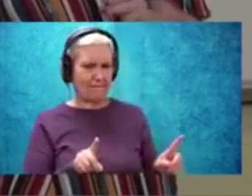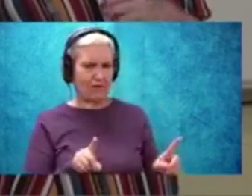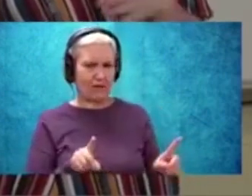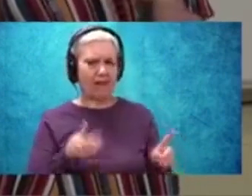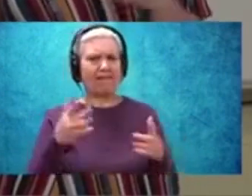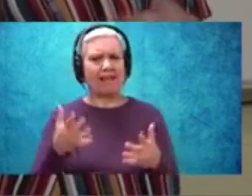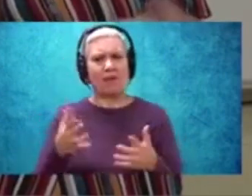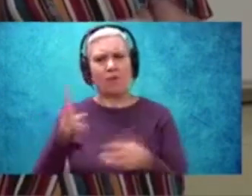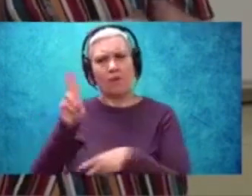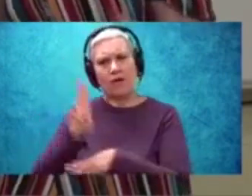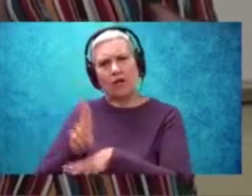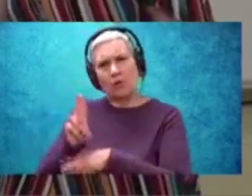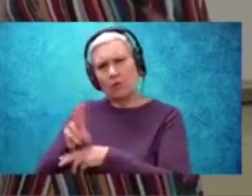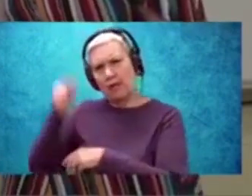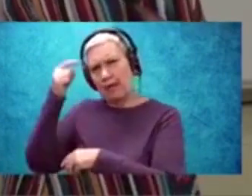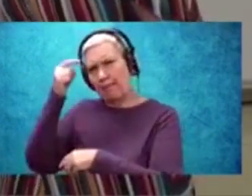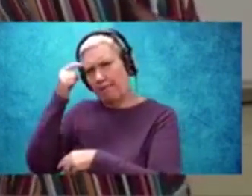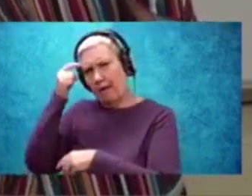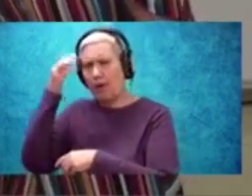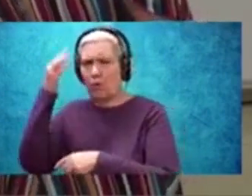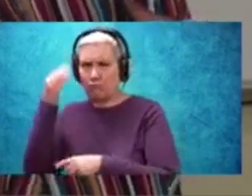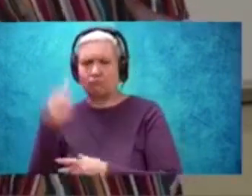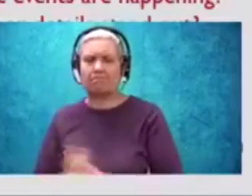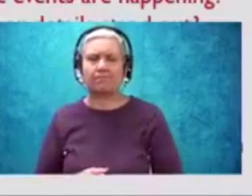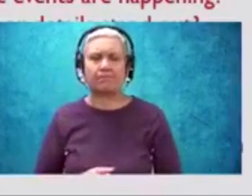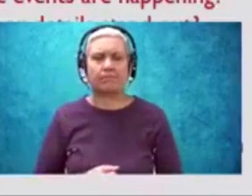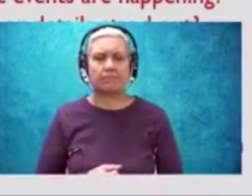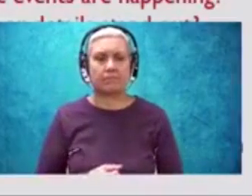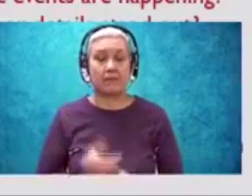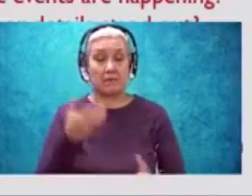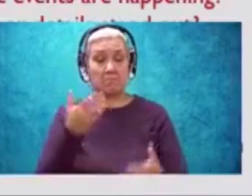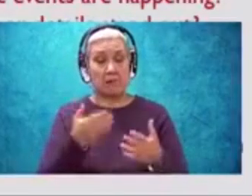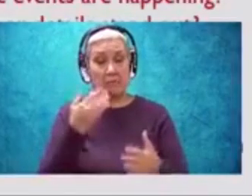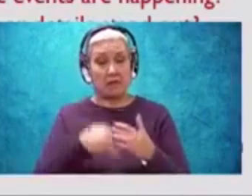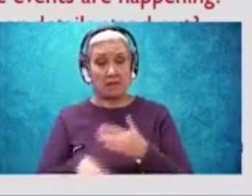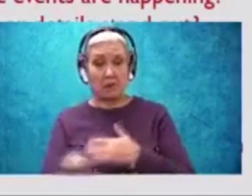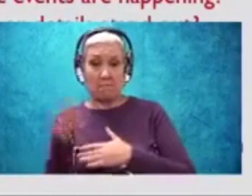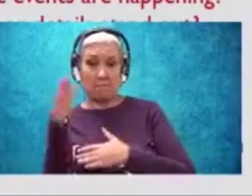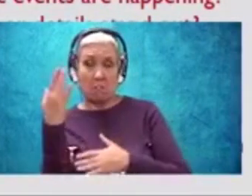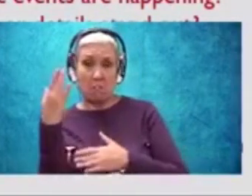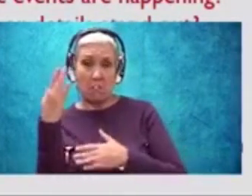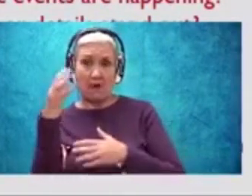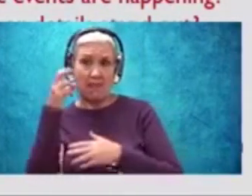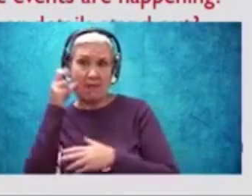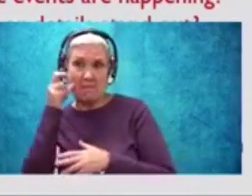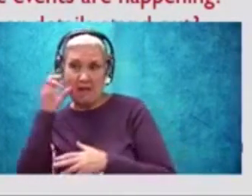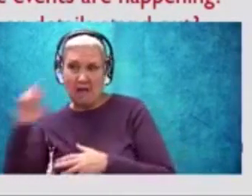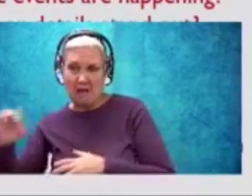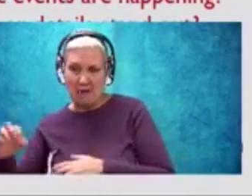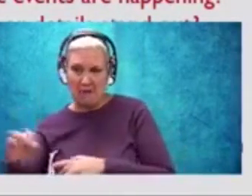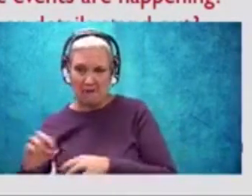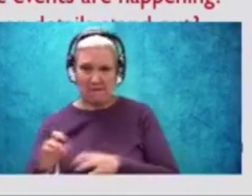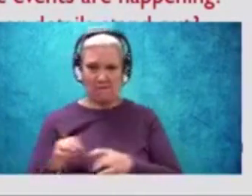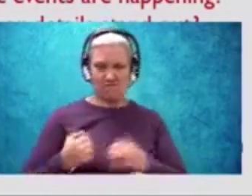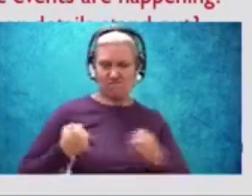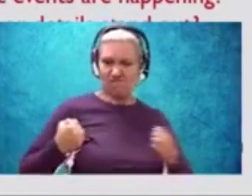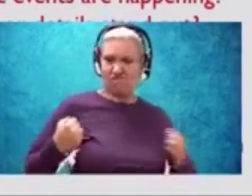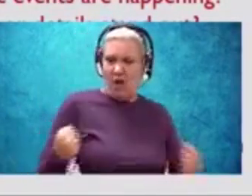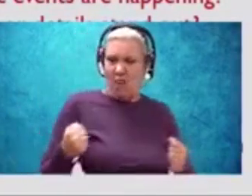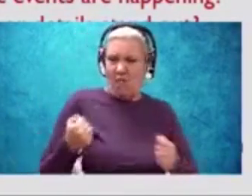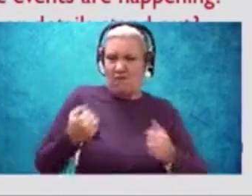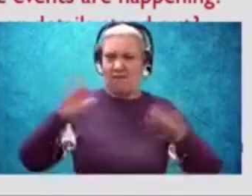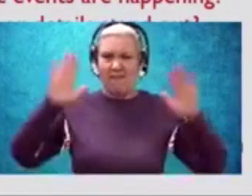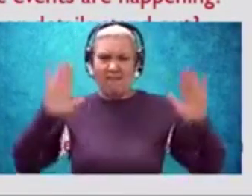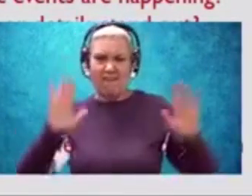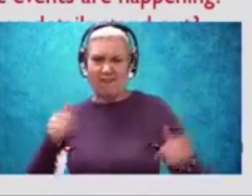we usually assume? Maybe the morning the roaches walked into the kitchen, bold with their bad selves,